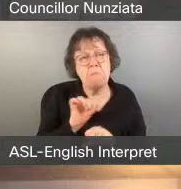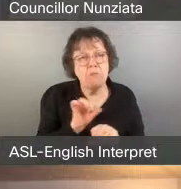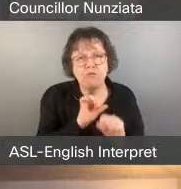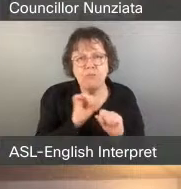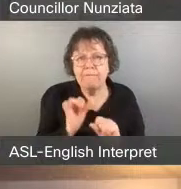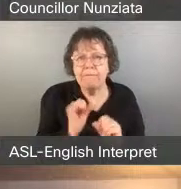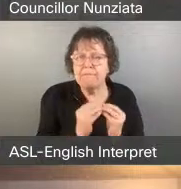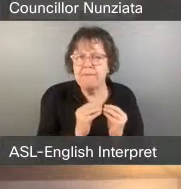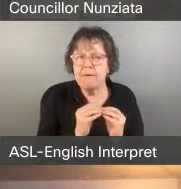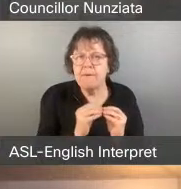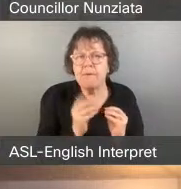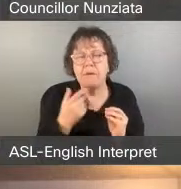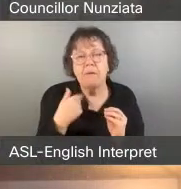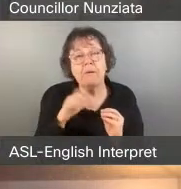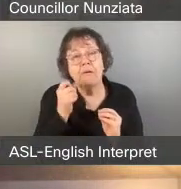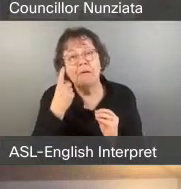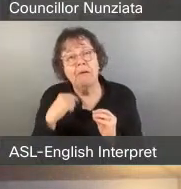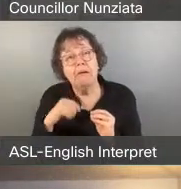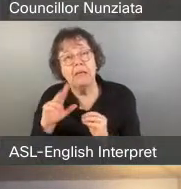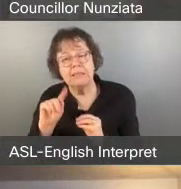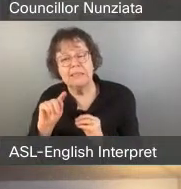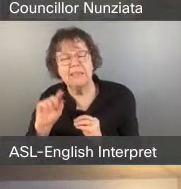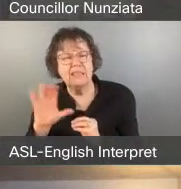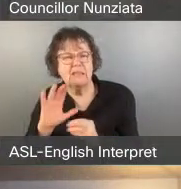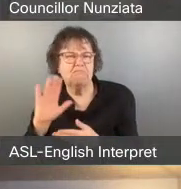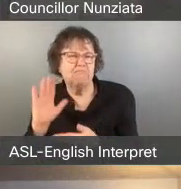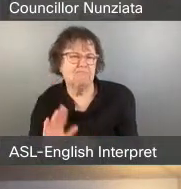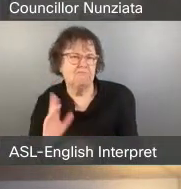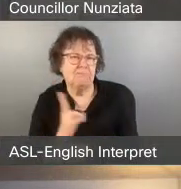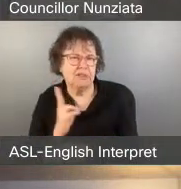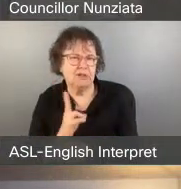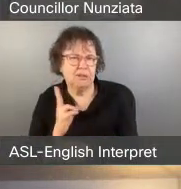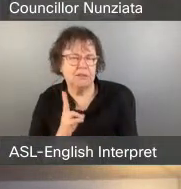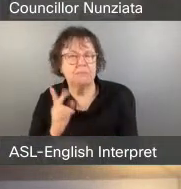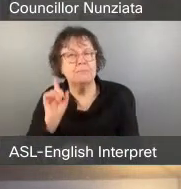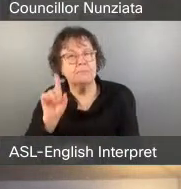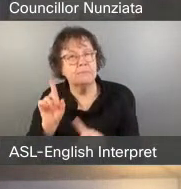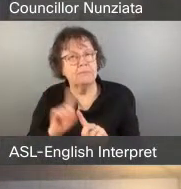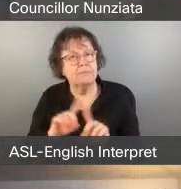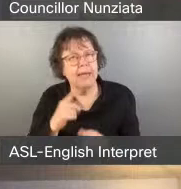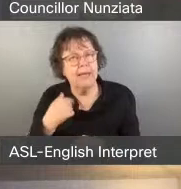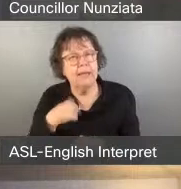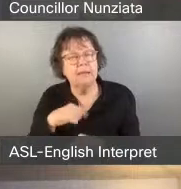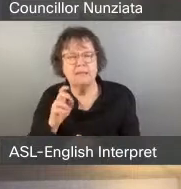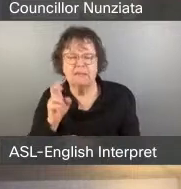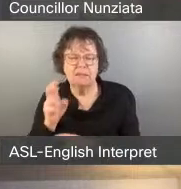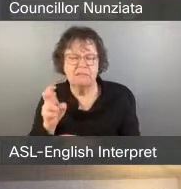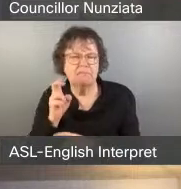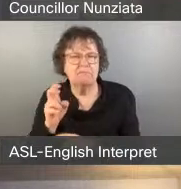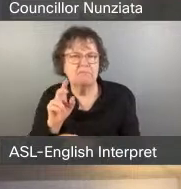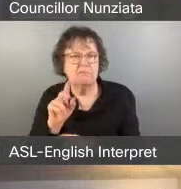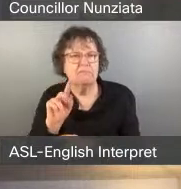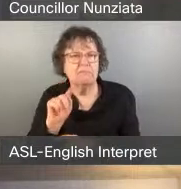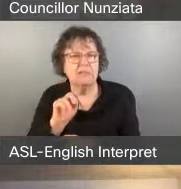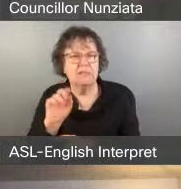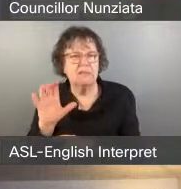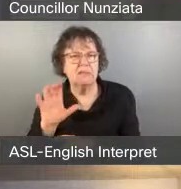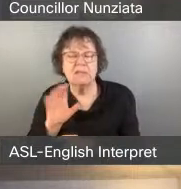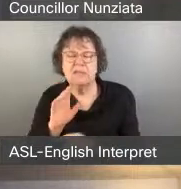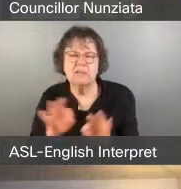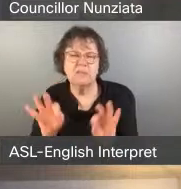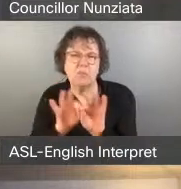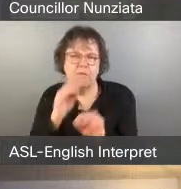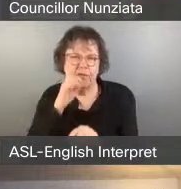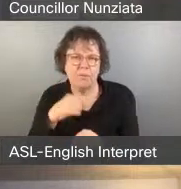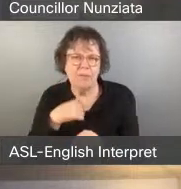I'm not using the TTC as often. However, transit is still important for me and many Torontonians